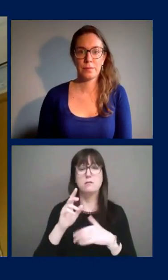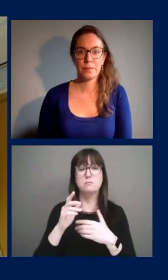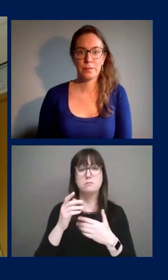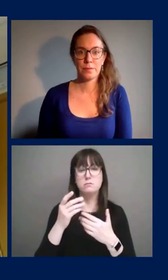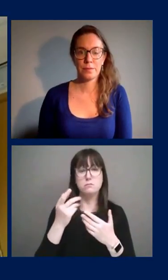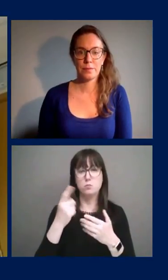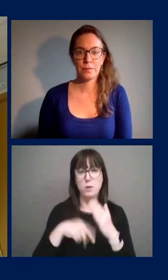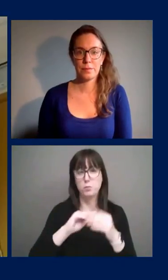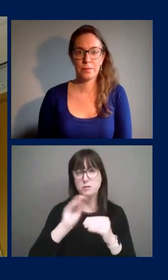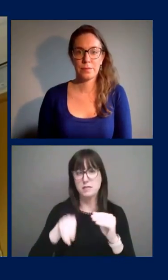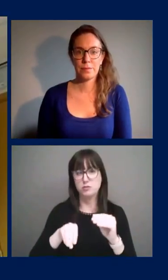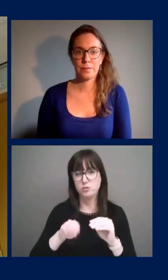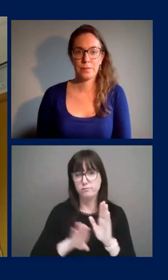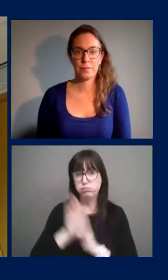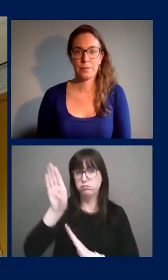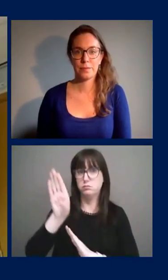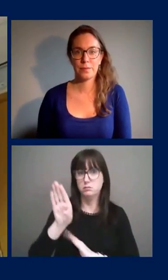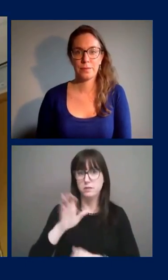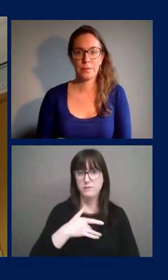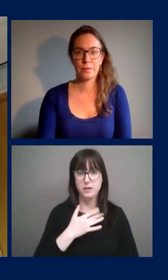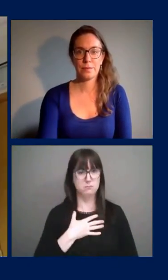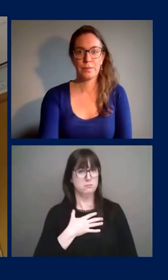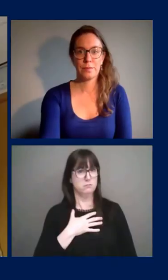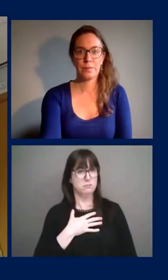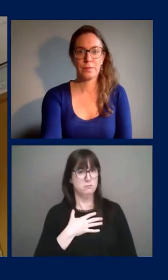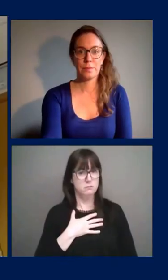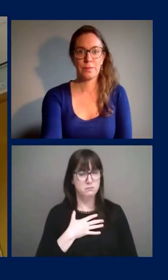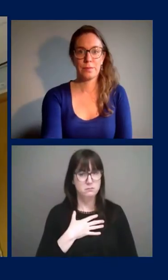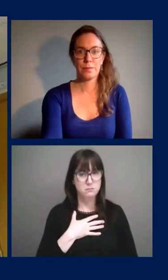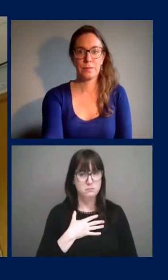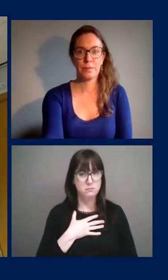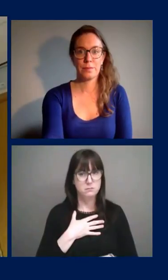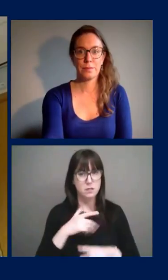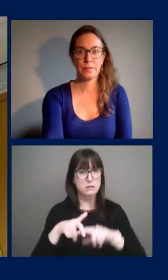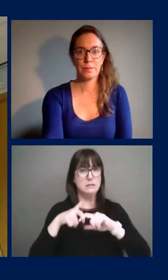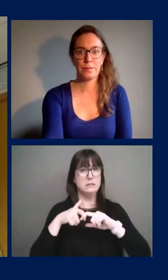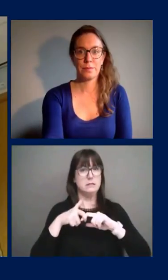uh, give your, uh, sense to, to claw back?